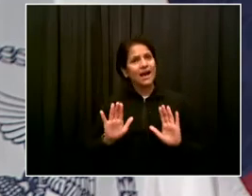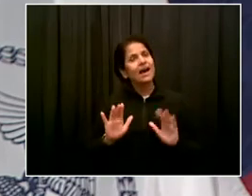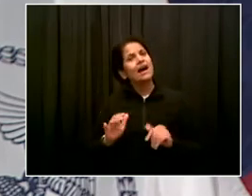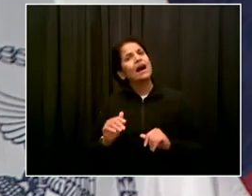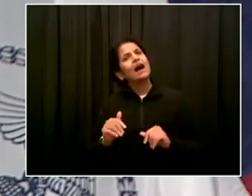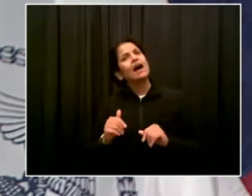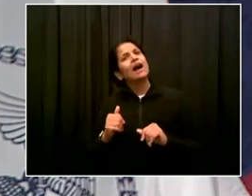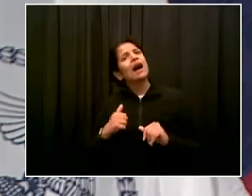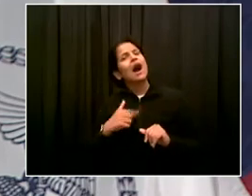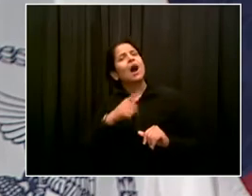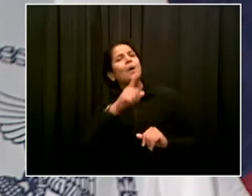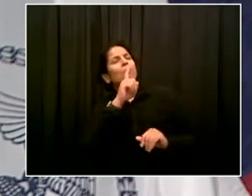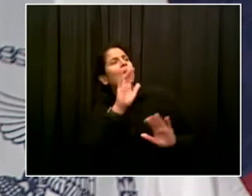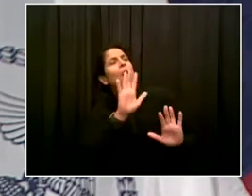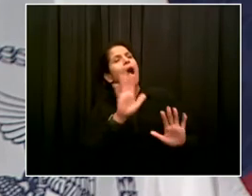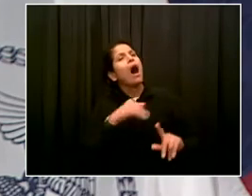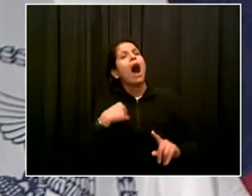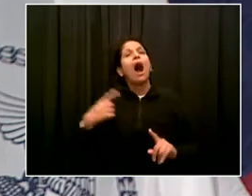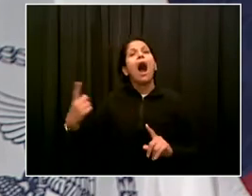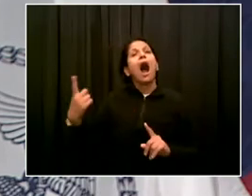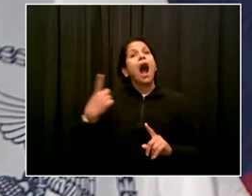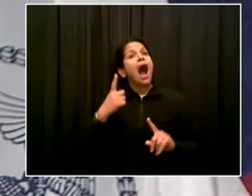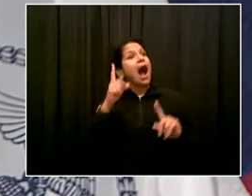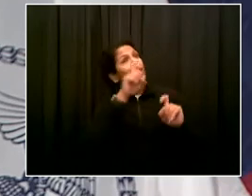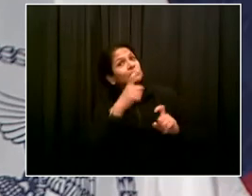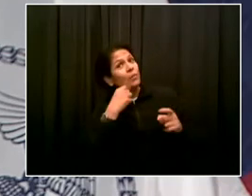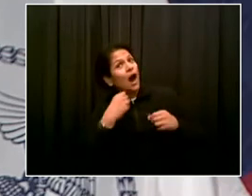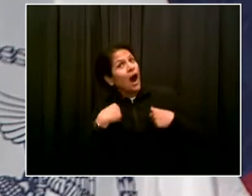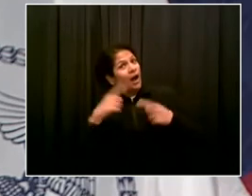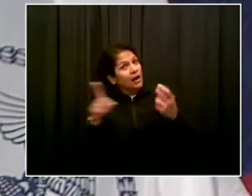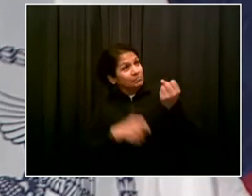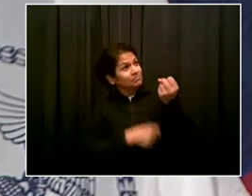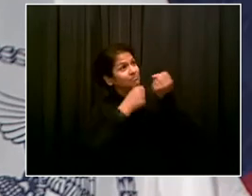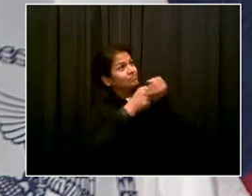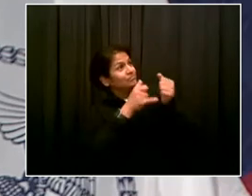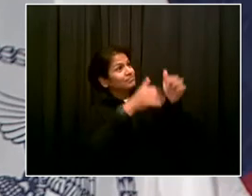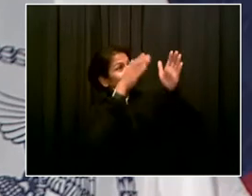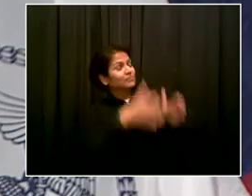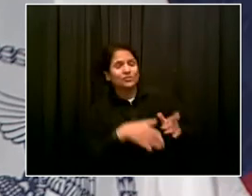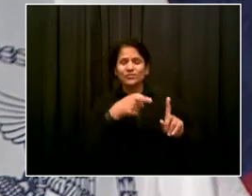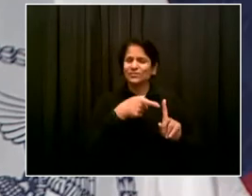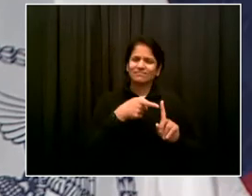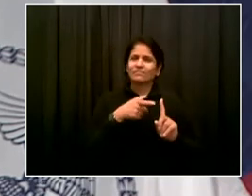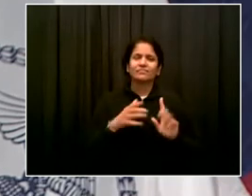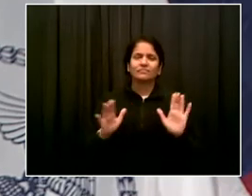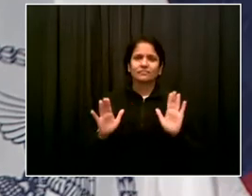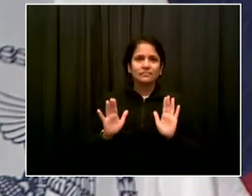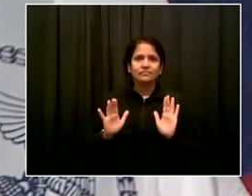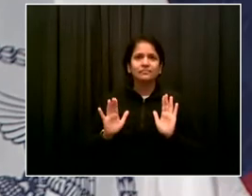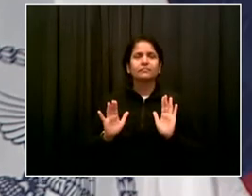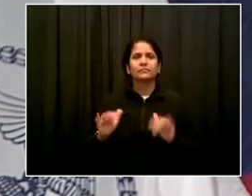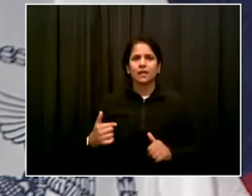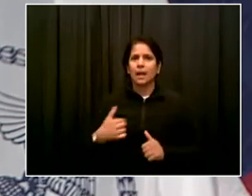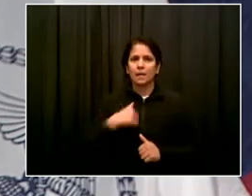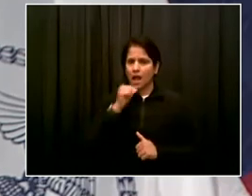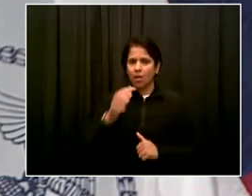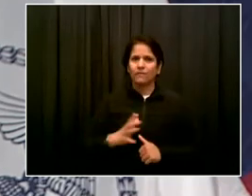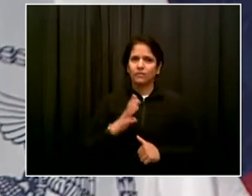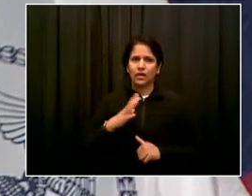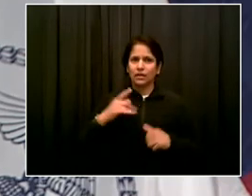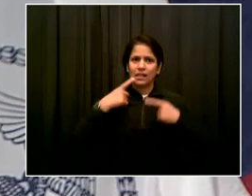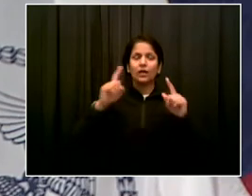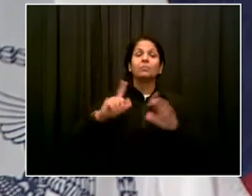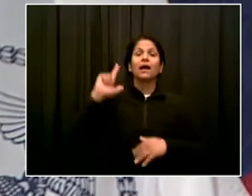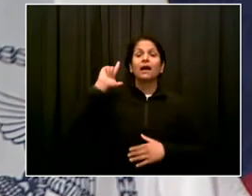spontaneously. But I admire the effort. I really do. I'm obviously watching the race very carefully. I know